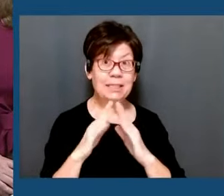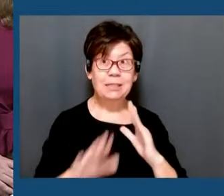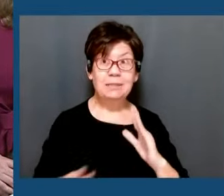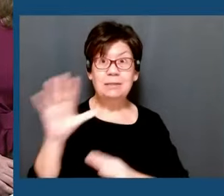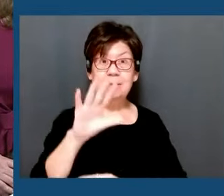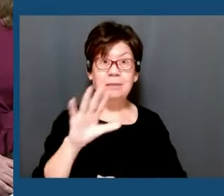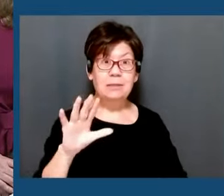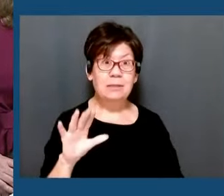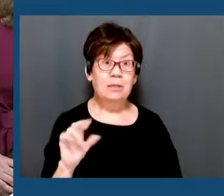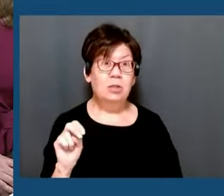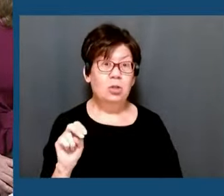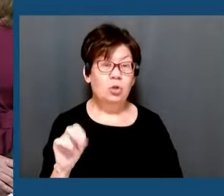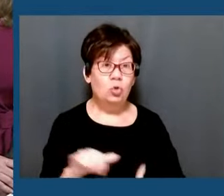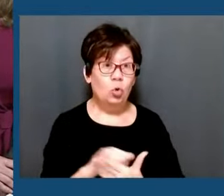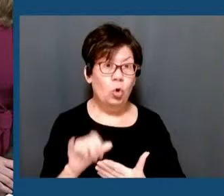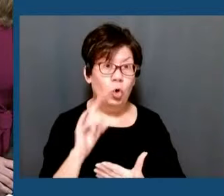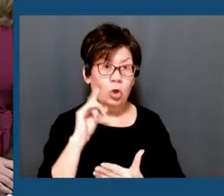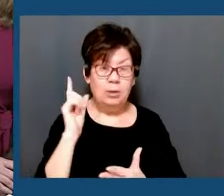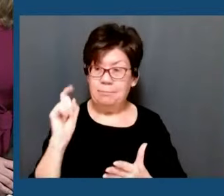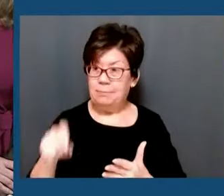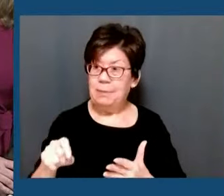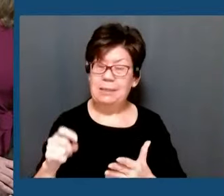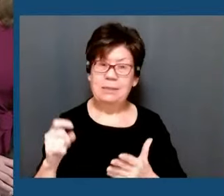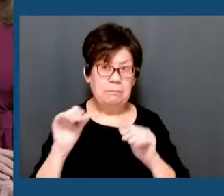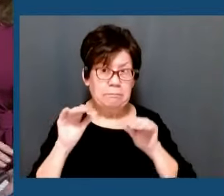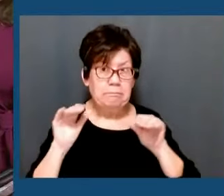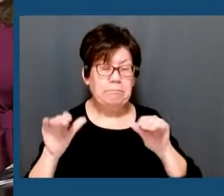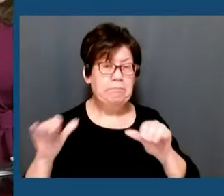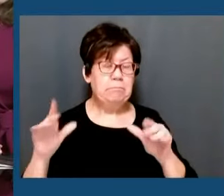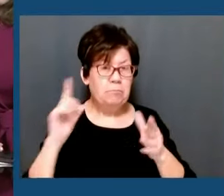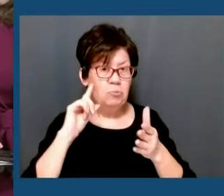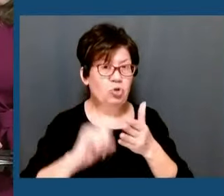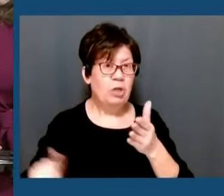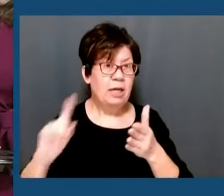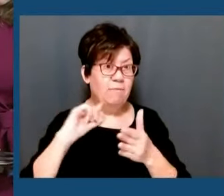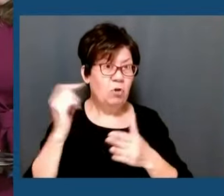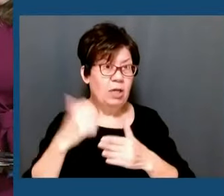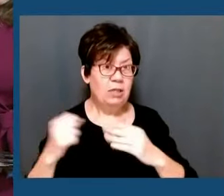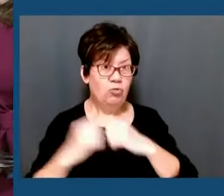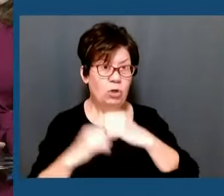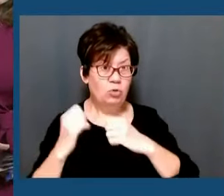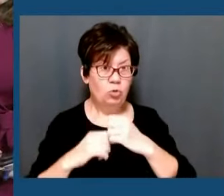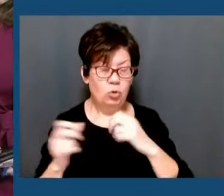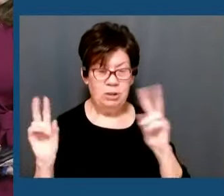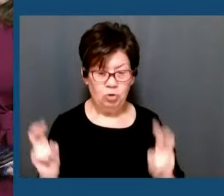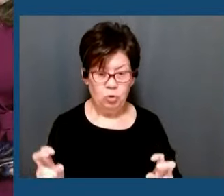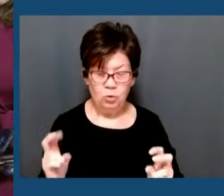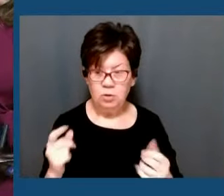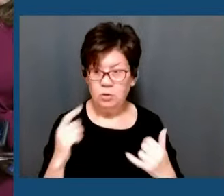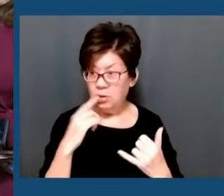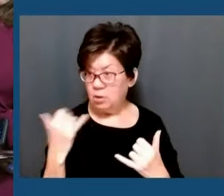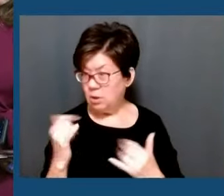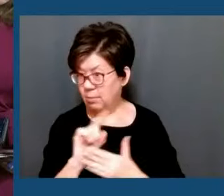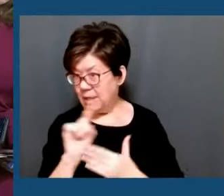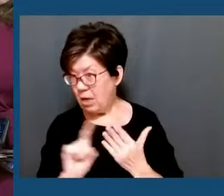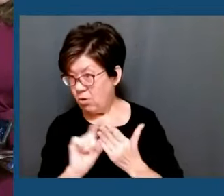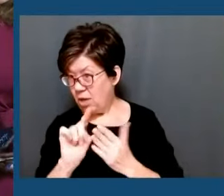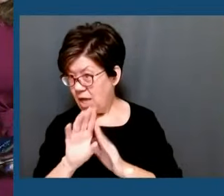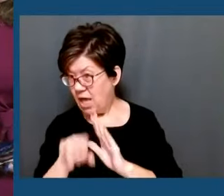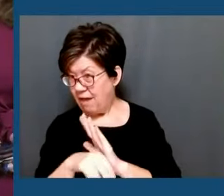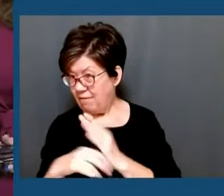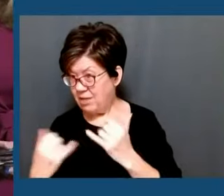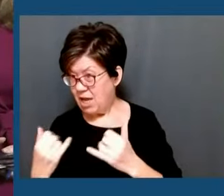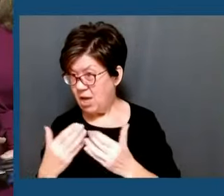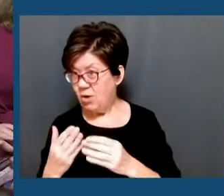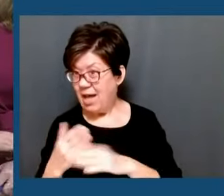for any structural integrity concerns. At this point, heading into an hour and a half after the effects, we've not